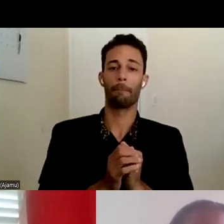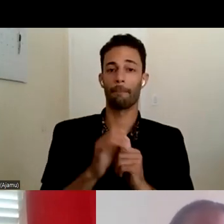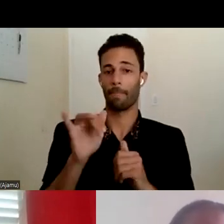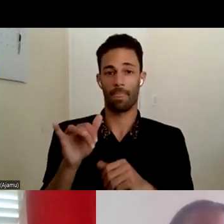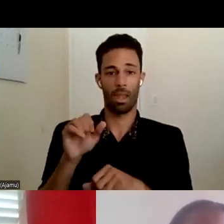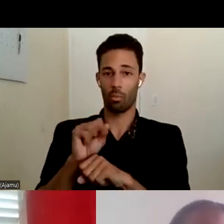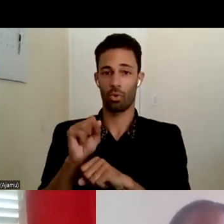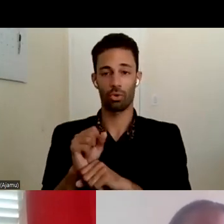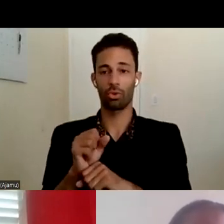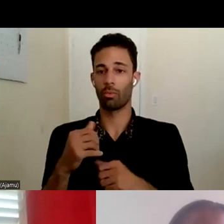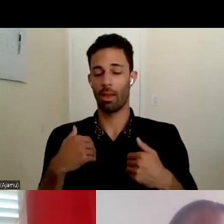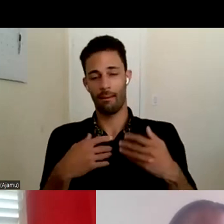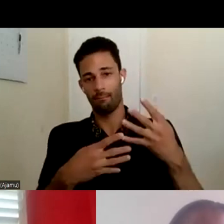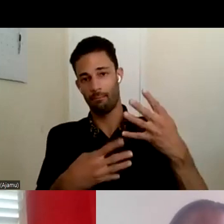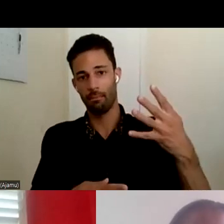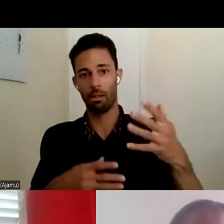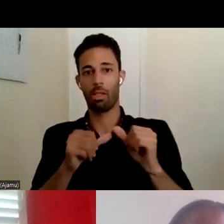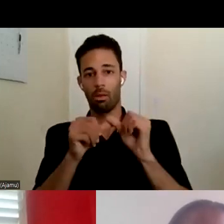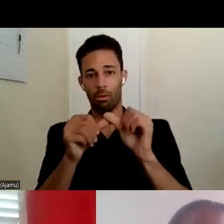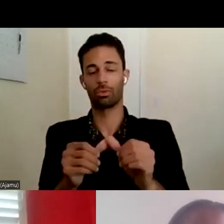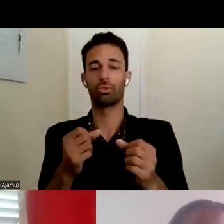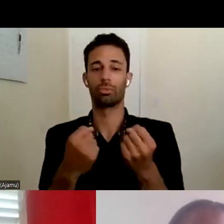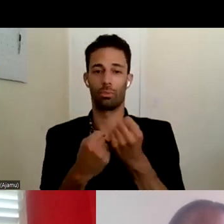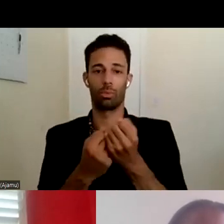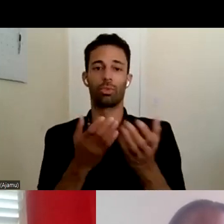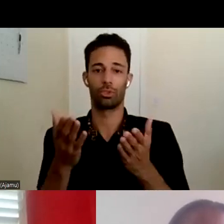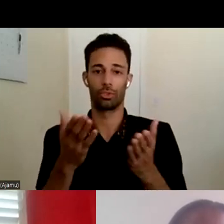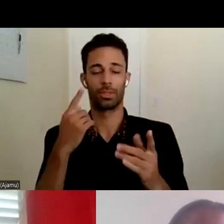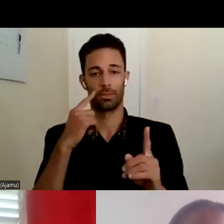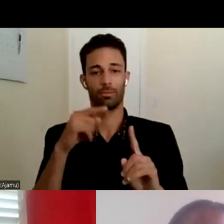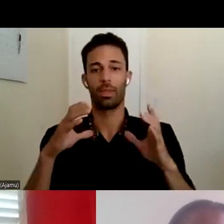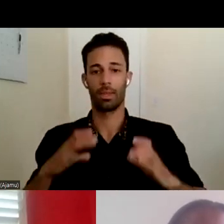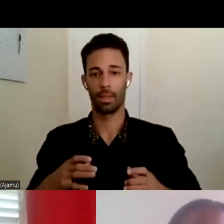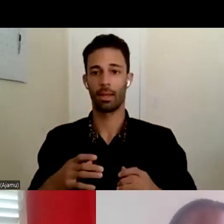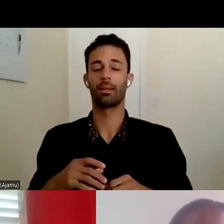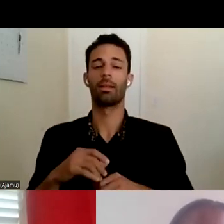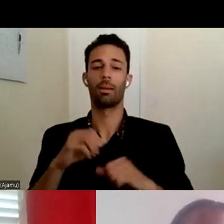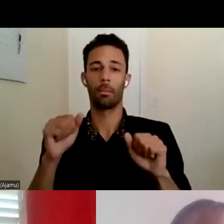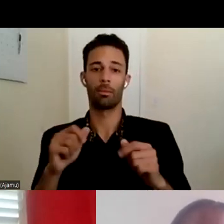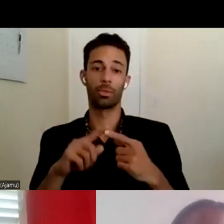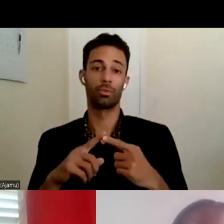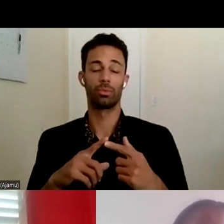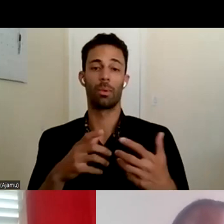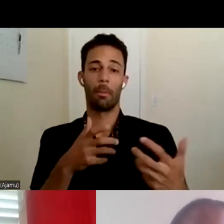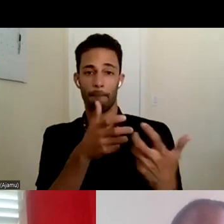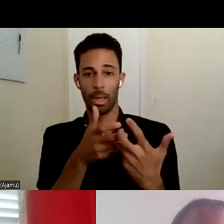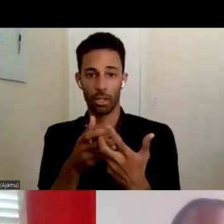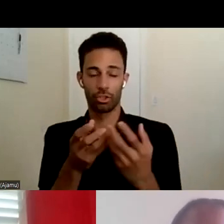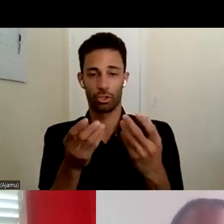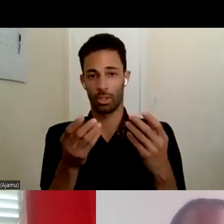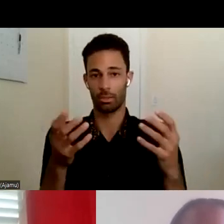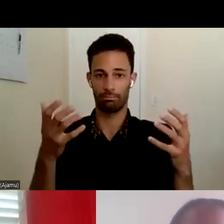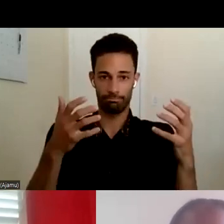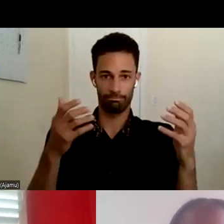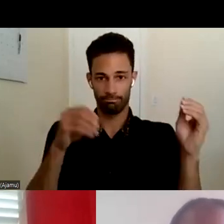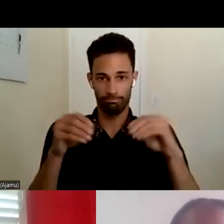longer-term supports and services available for the client and kind of being able to match and blend all of those services together.